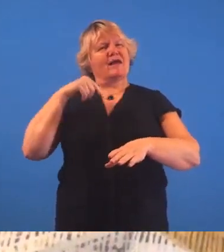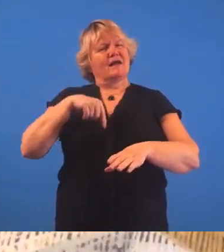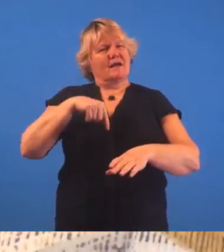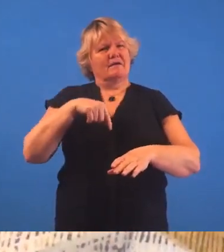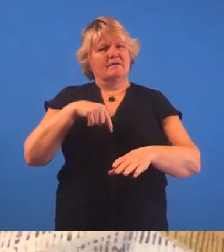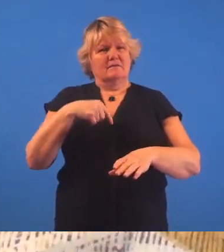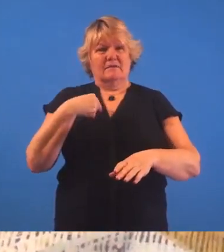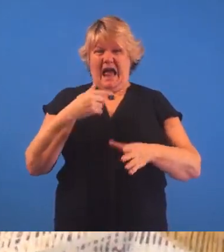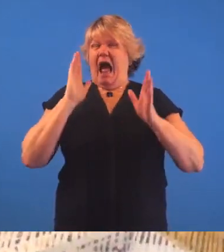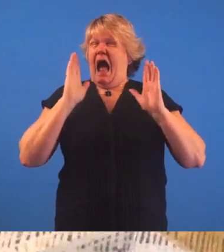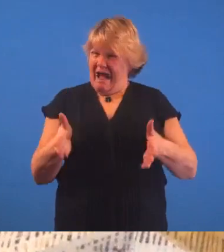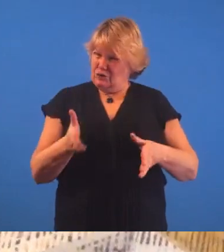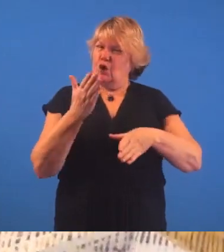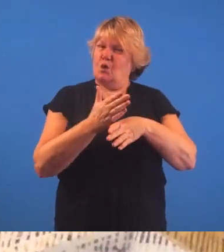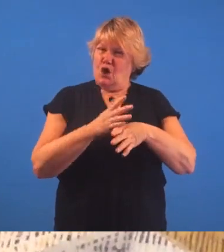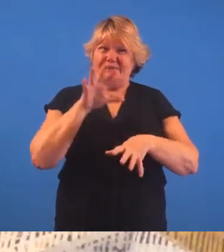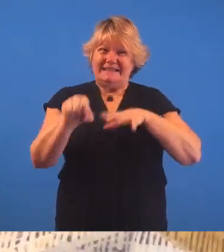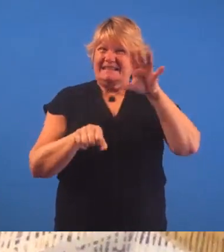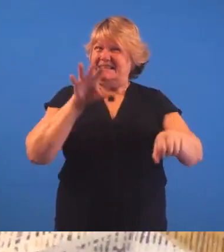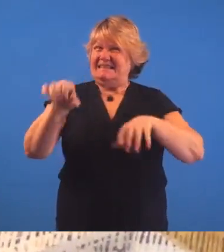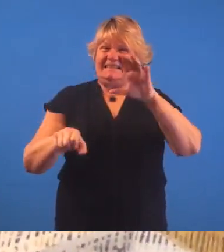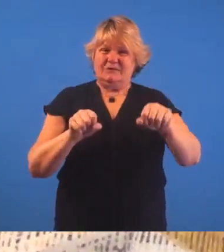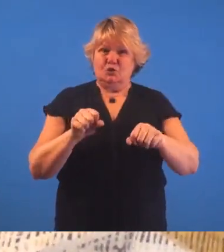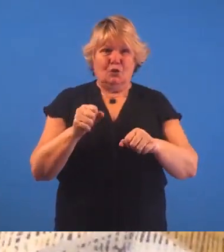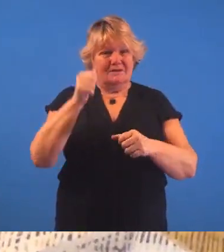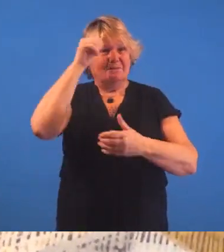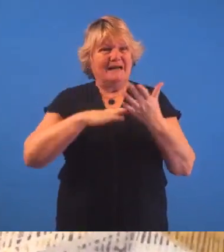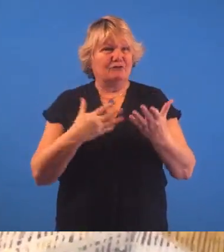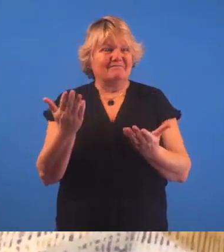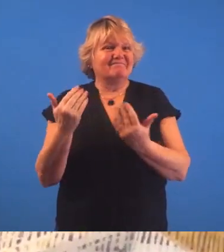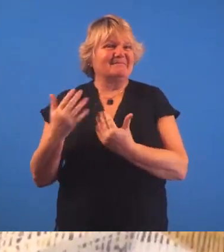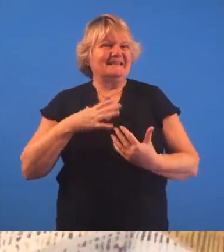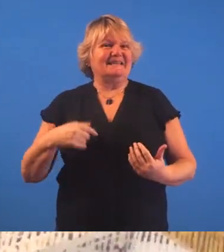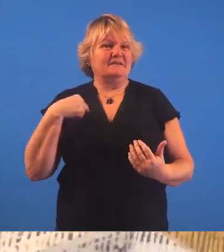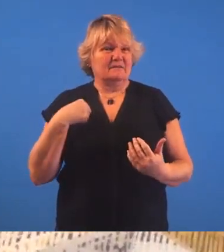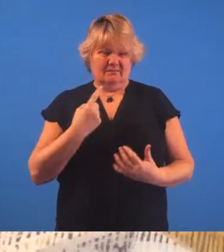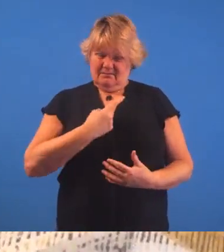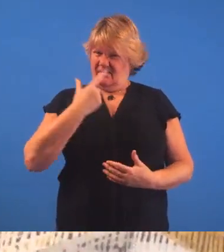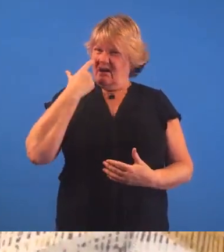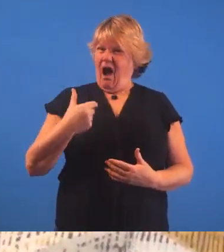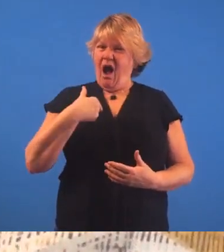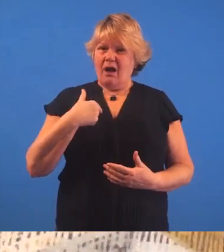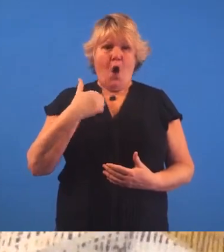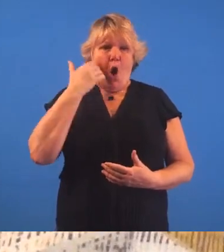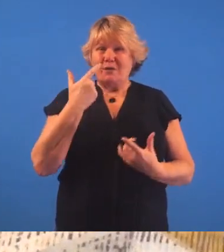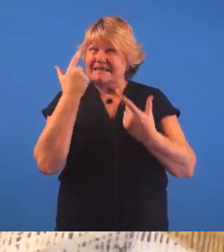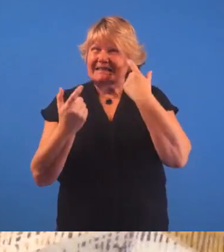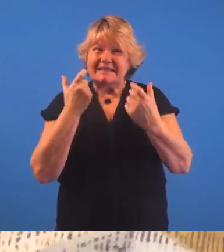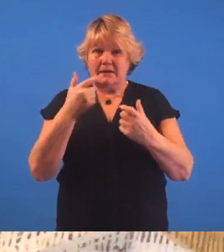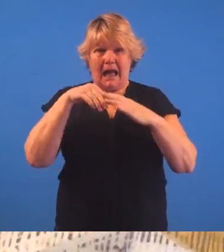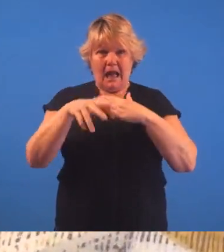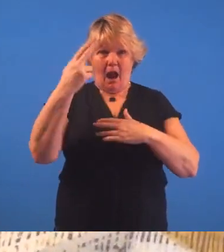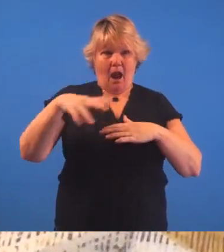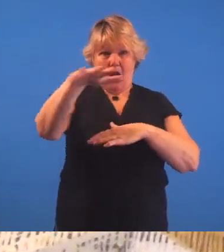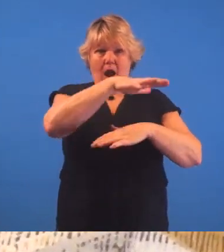arts career I definitely had to work for free to gain experience. I was a young person and I was really looking for